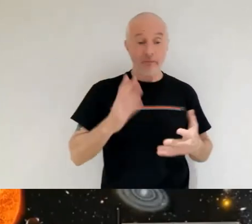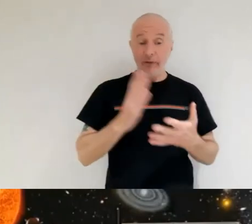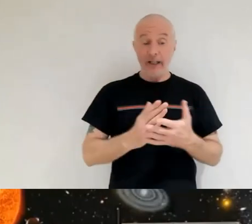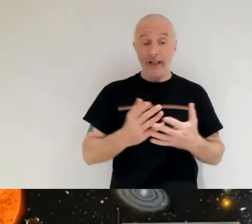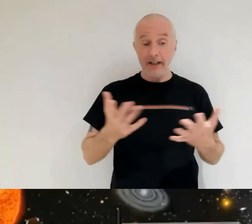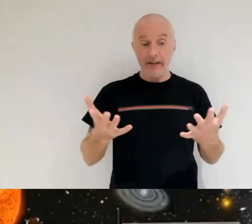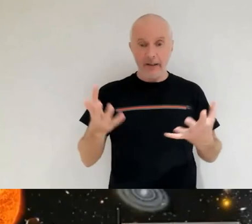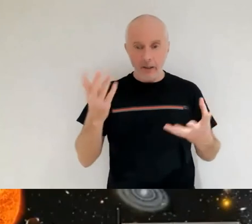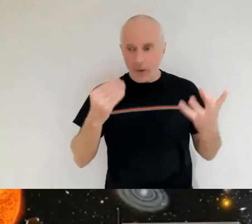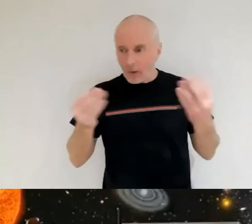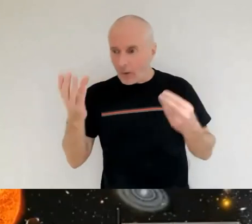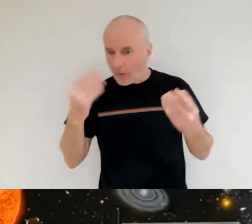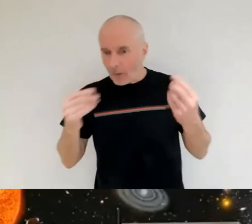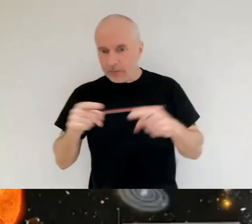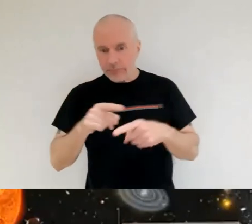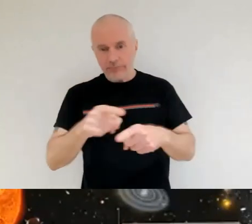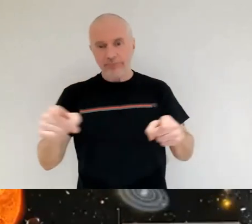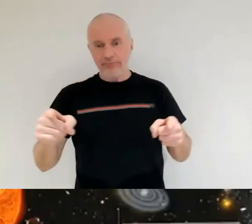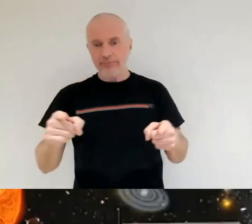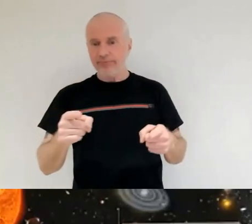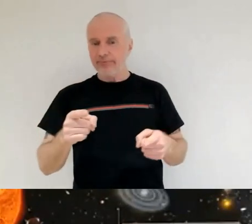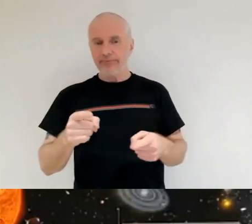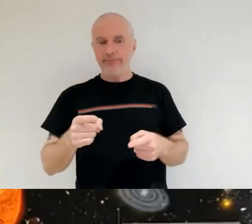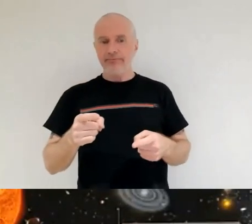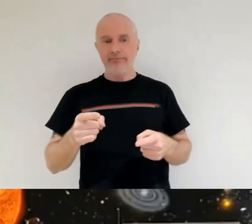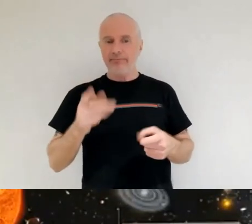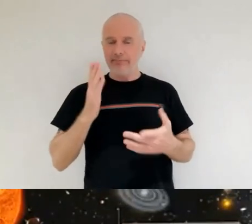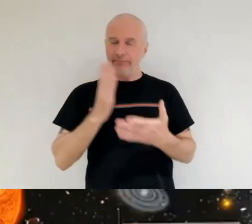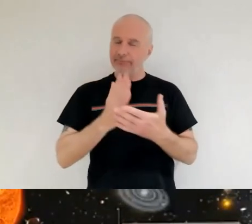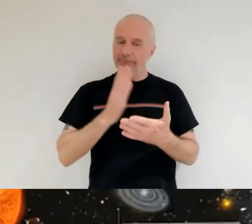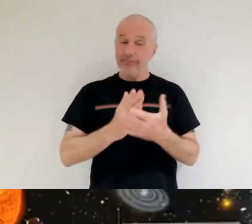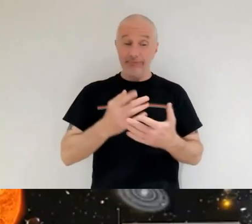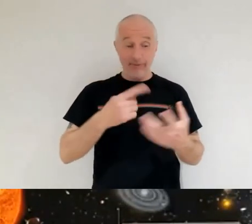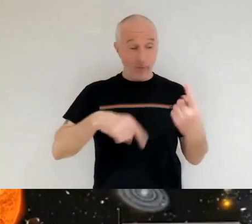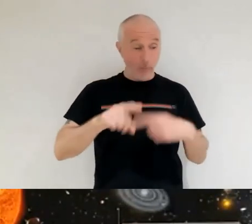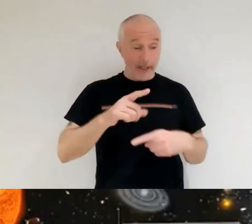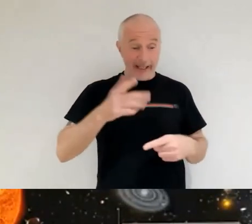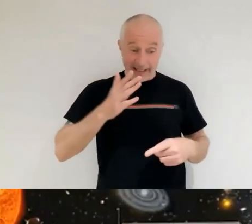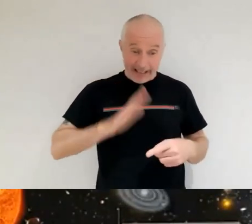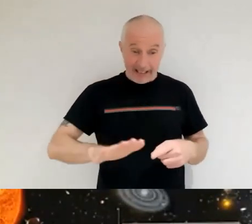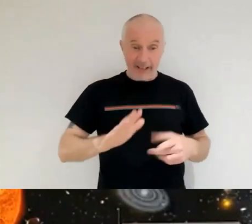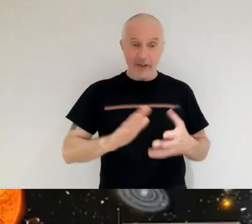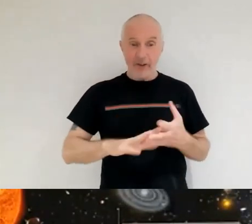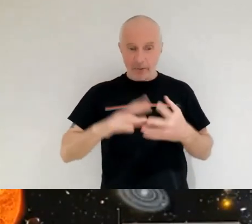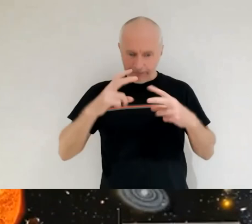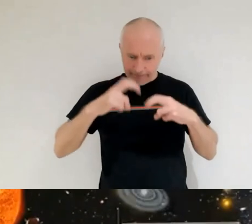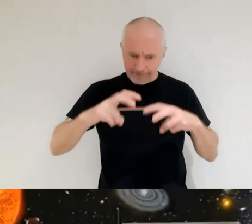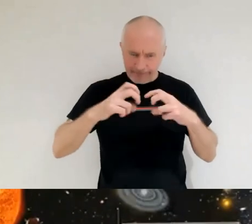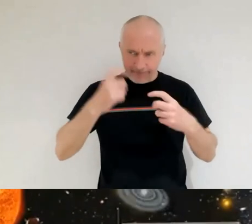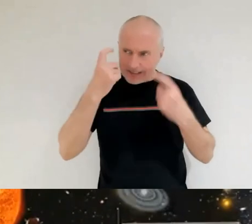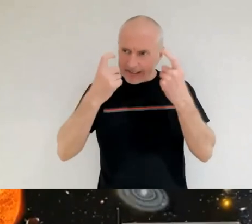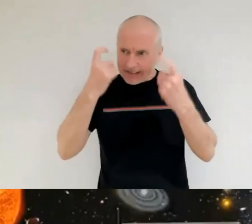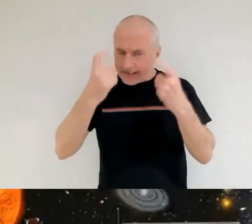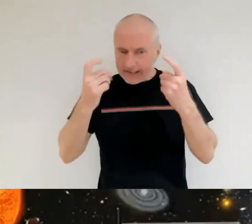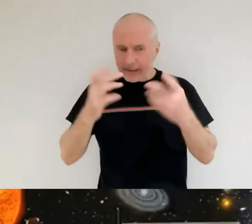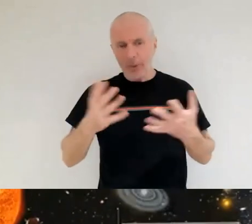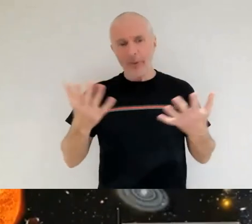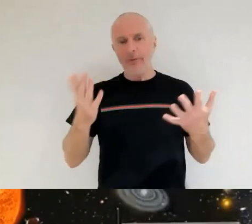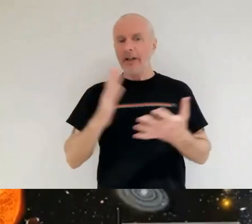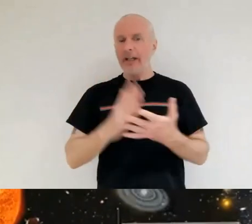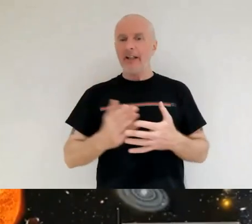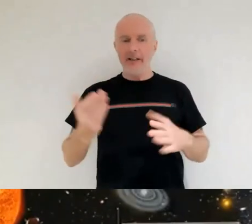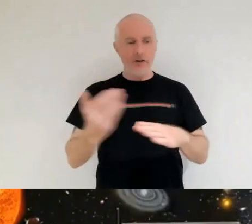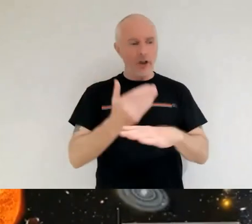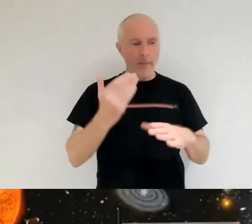listening to every word you're saying so that you're absolutely right as a species we need to satisfy that curiosity but it's more than that it's jobs it's